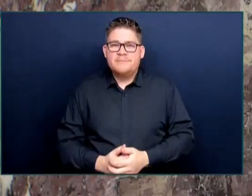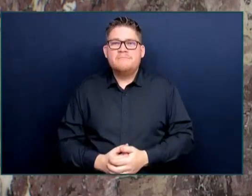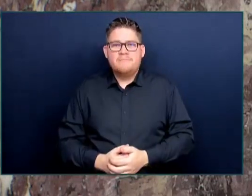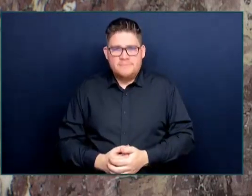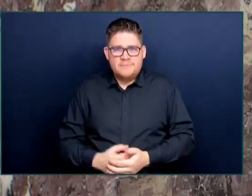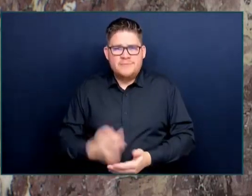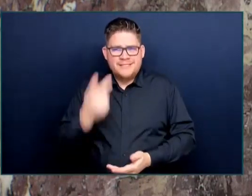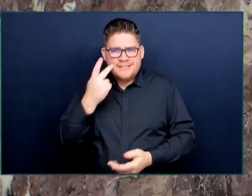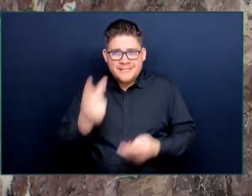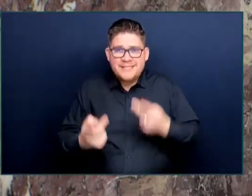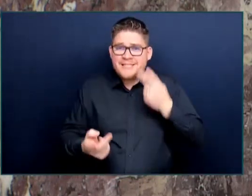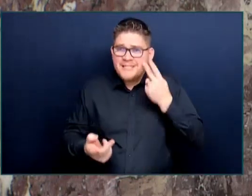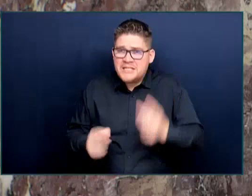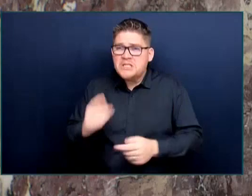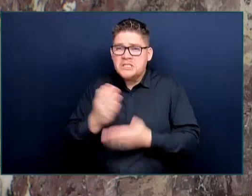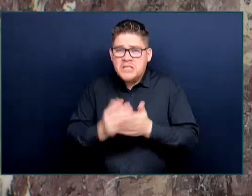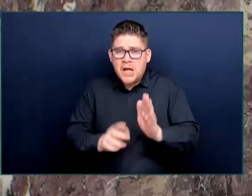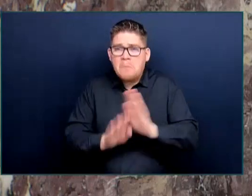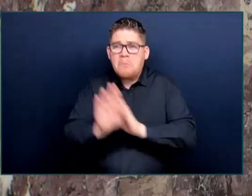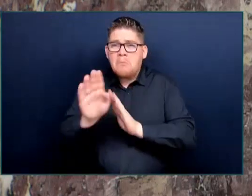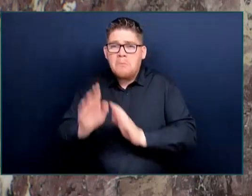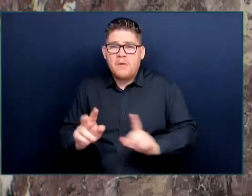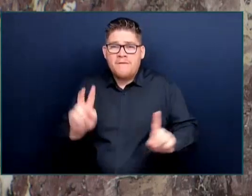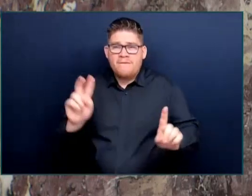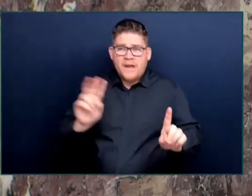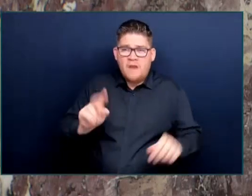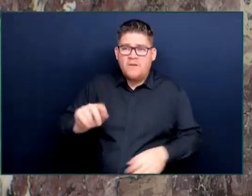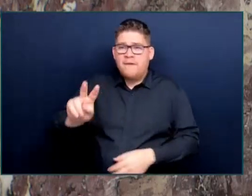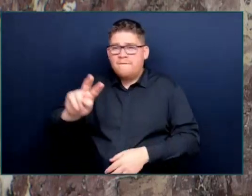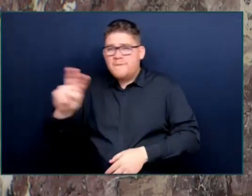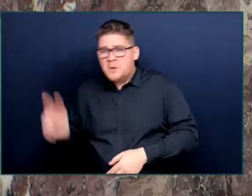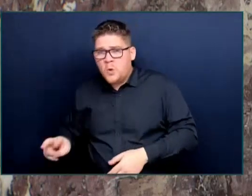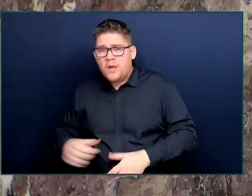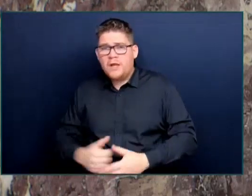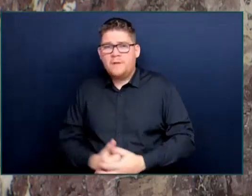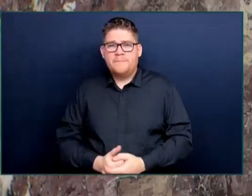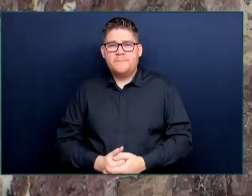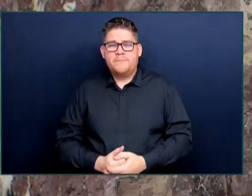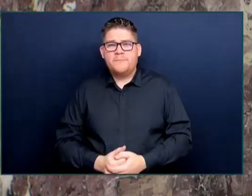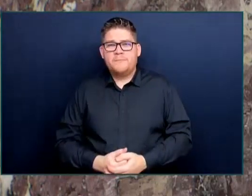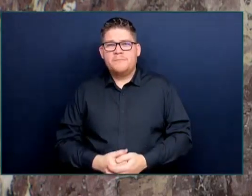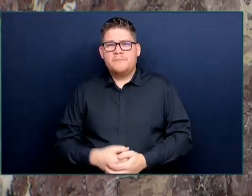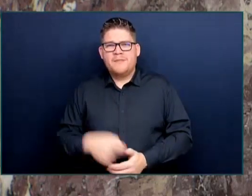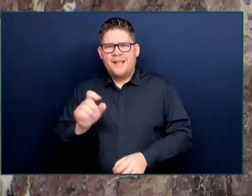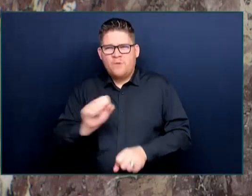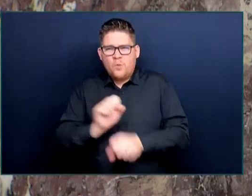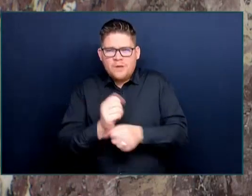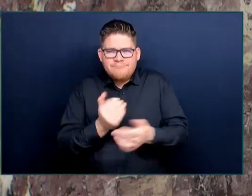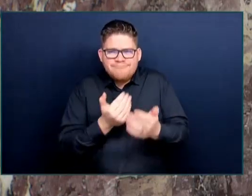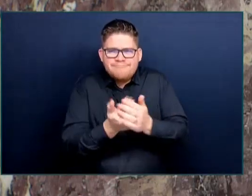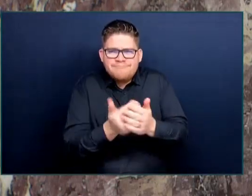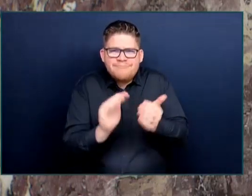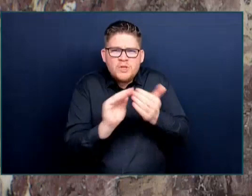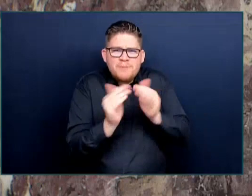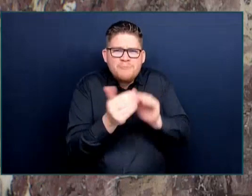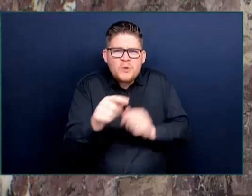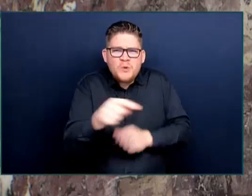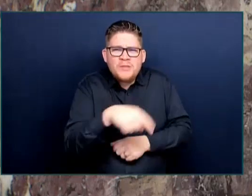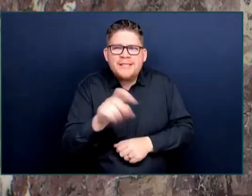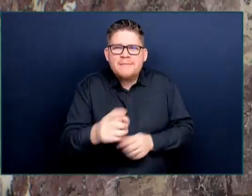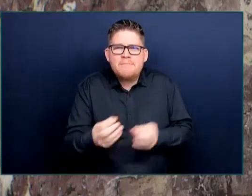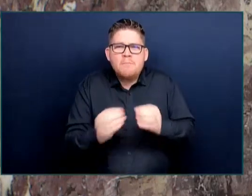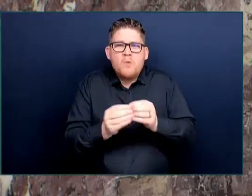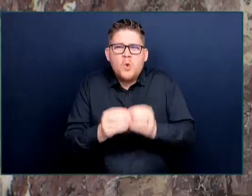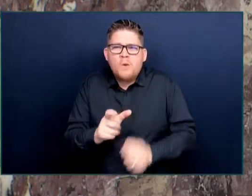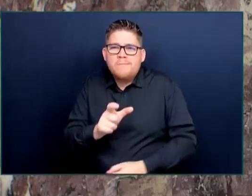with communities that recognize that they need additional support in terms of policing. That is why we have put in place the surge teams in places like